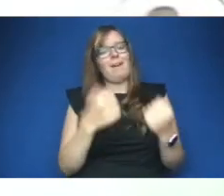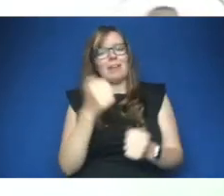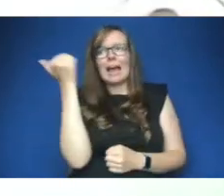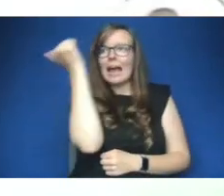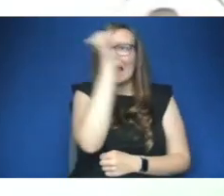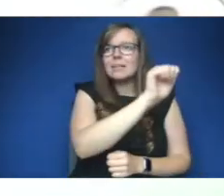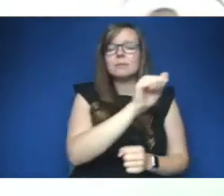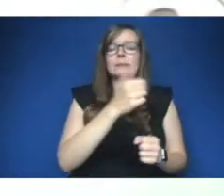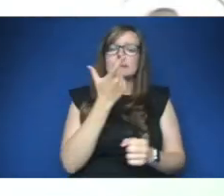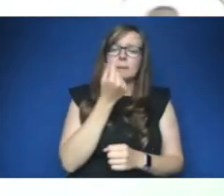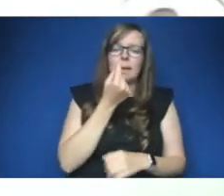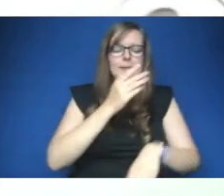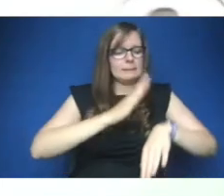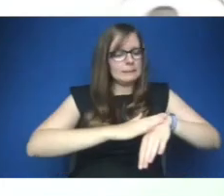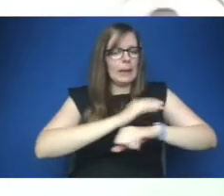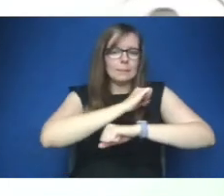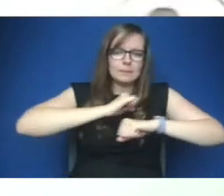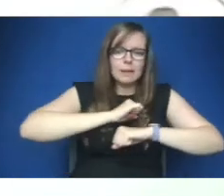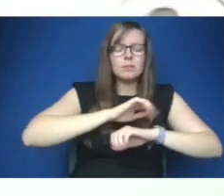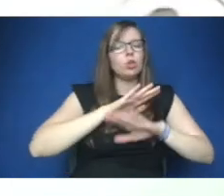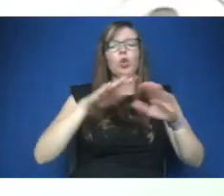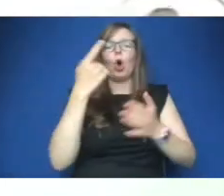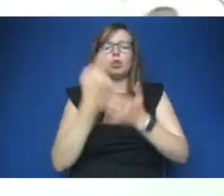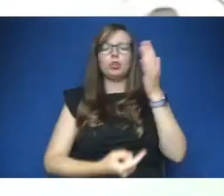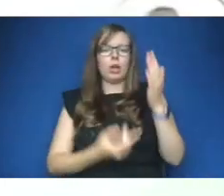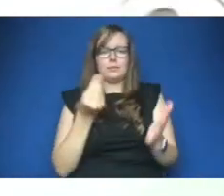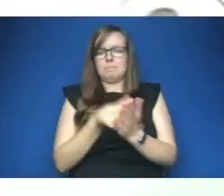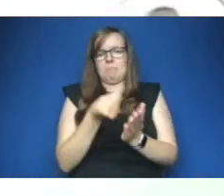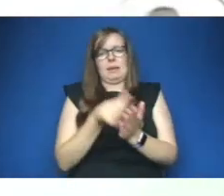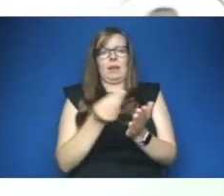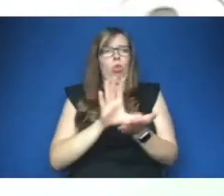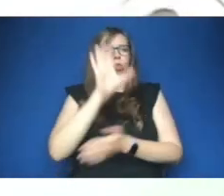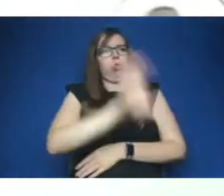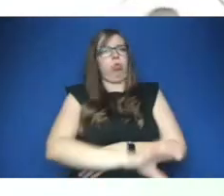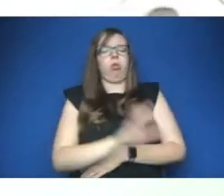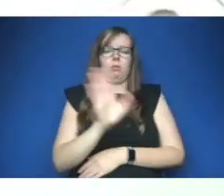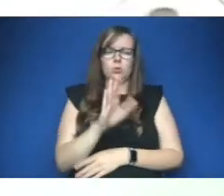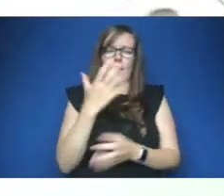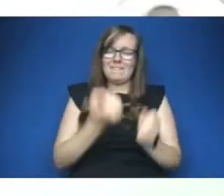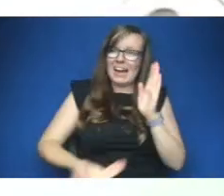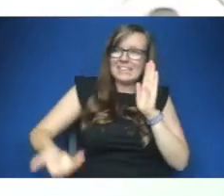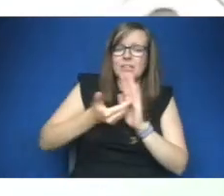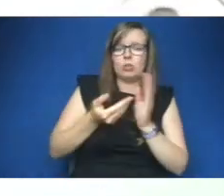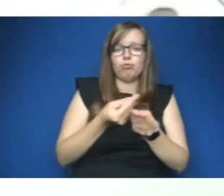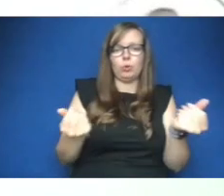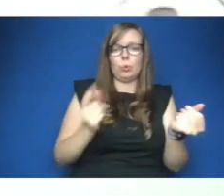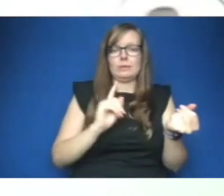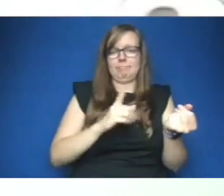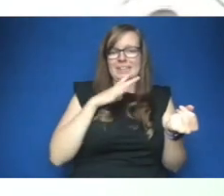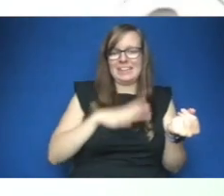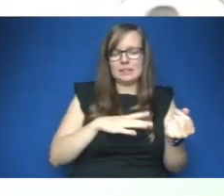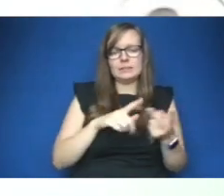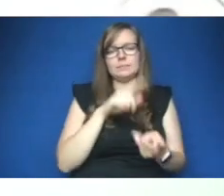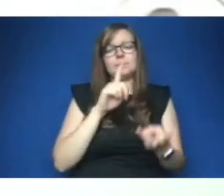space not just monetary and so additional resources are also needed ensure that the financial